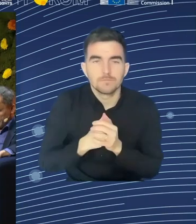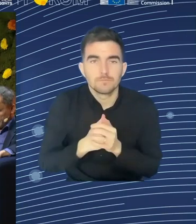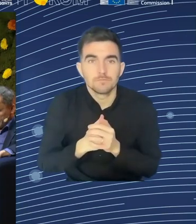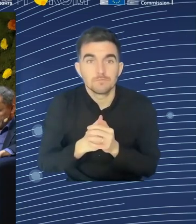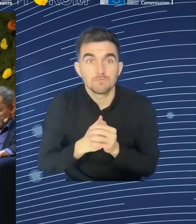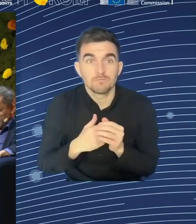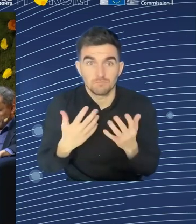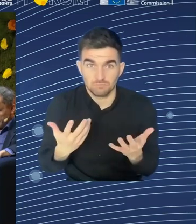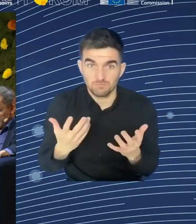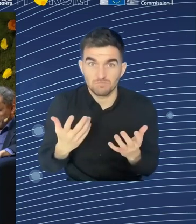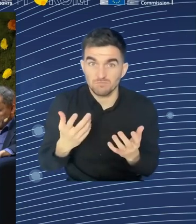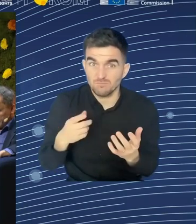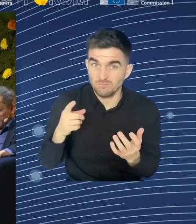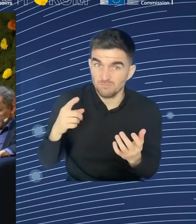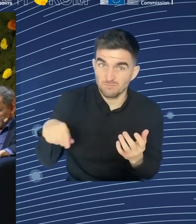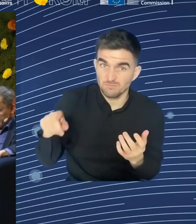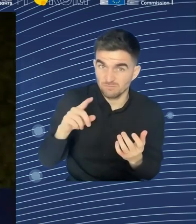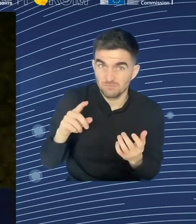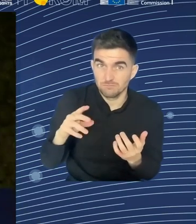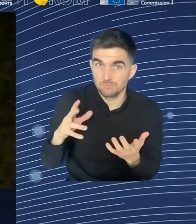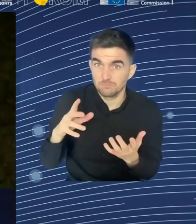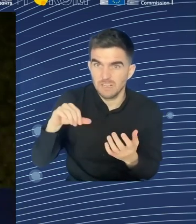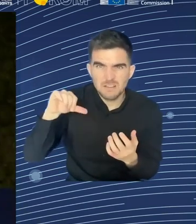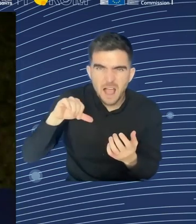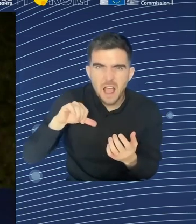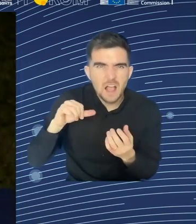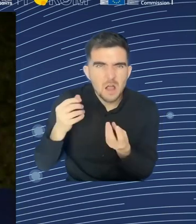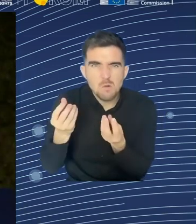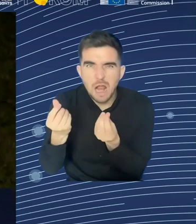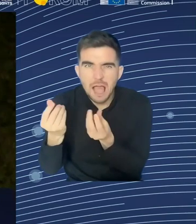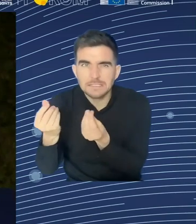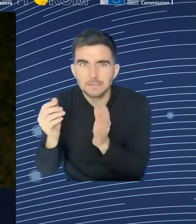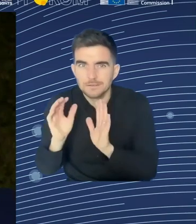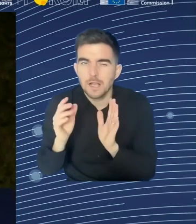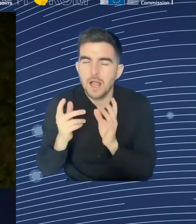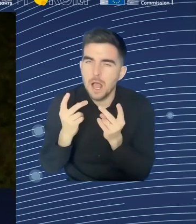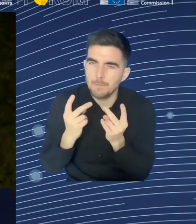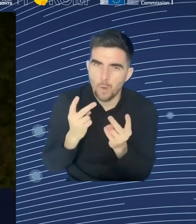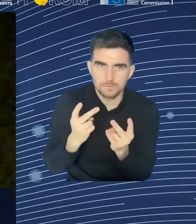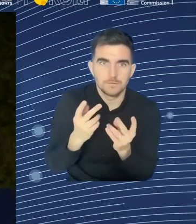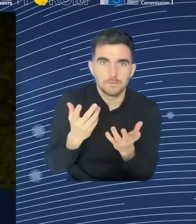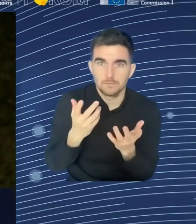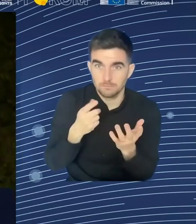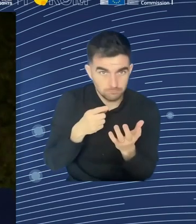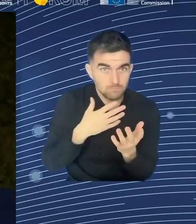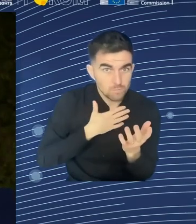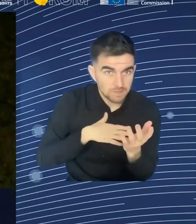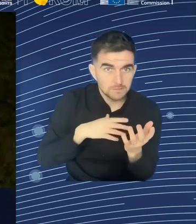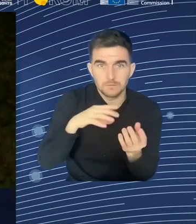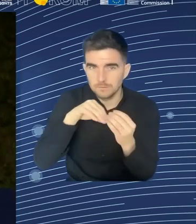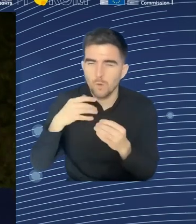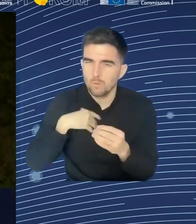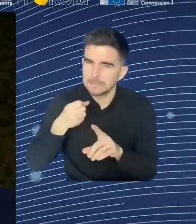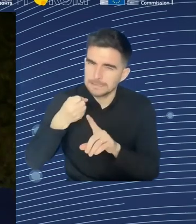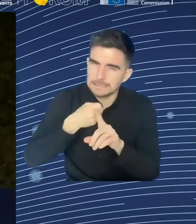the drivers. This would be the last thing I would say in this first participation. Migration is set as one of the